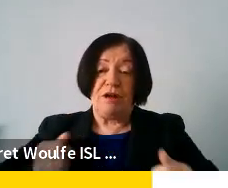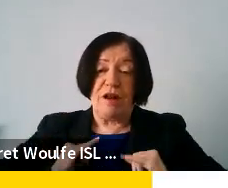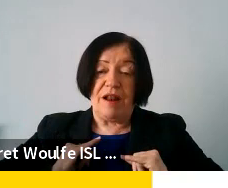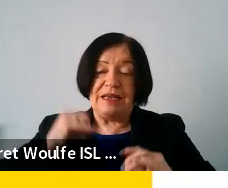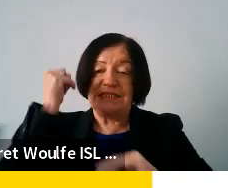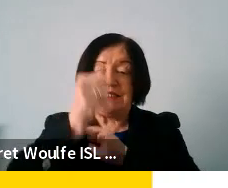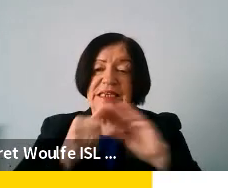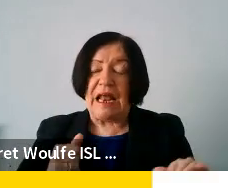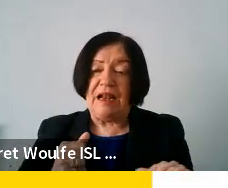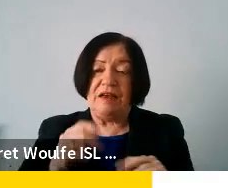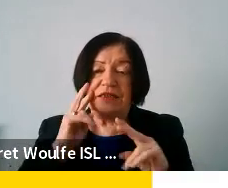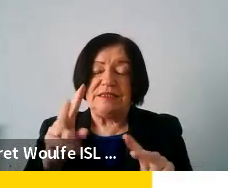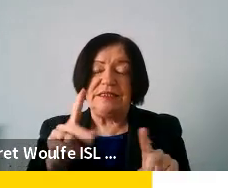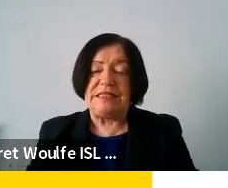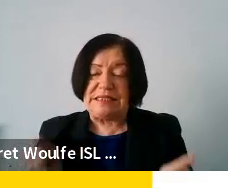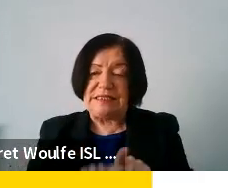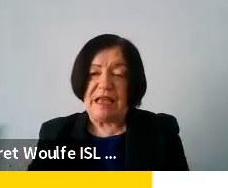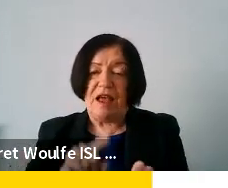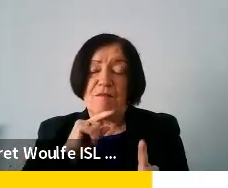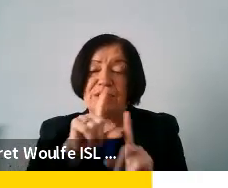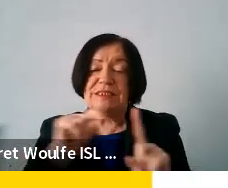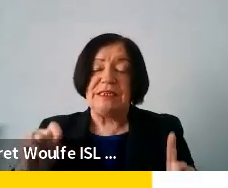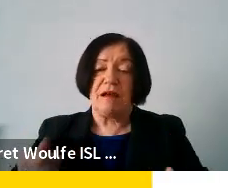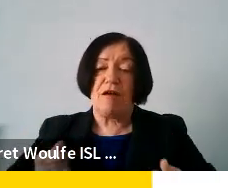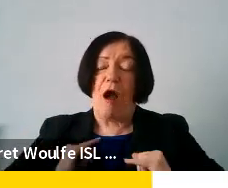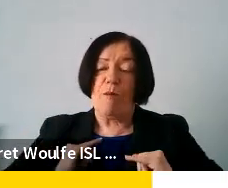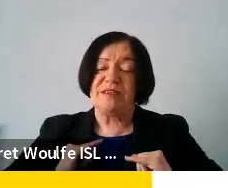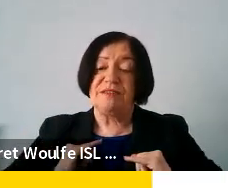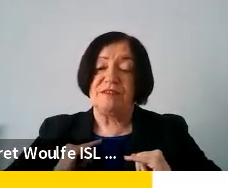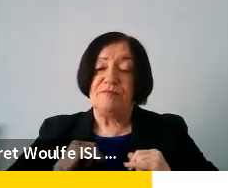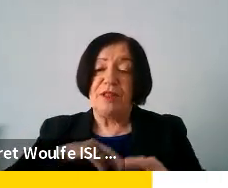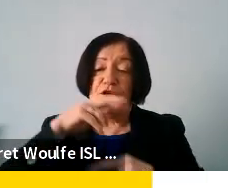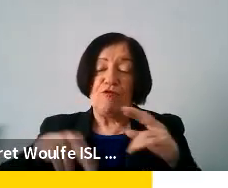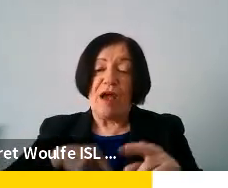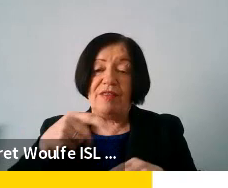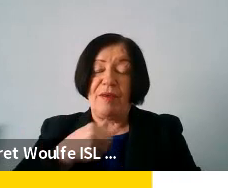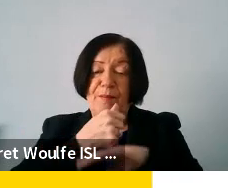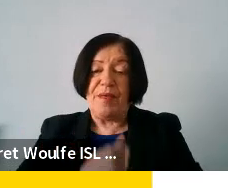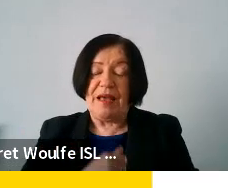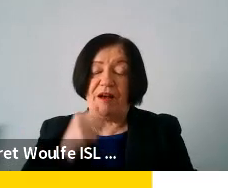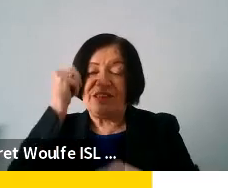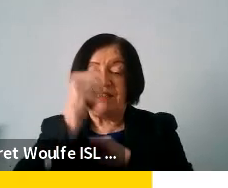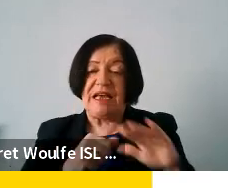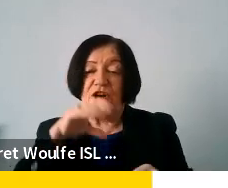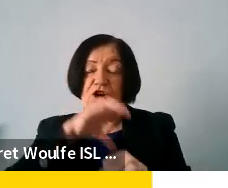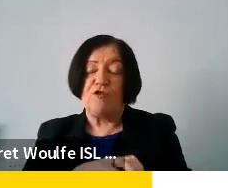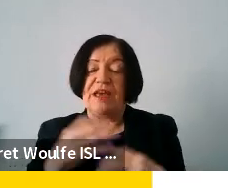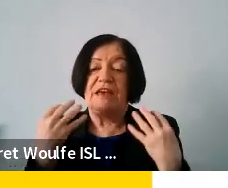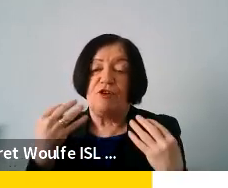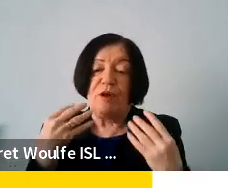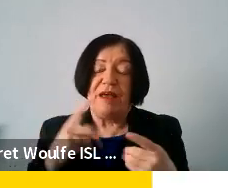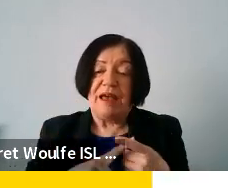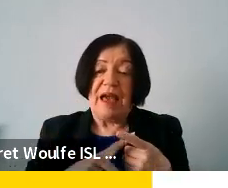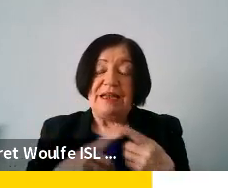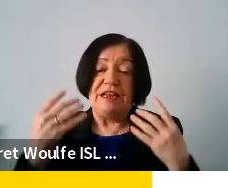skills, which seem the same, but actually digital competences. Competences is around the basic set of skills covering information and data